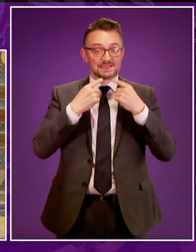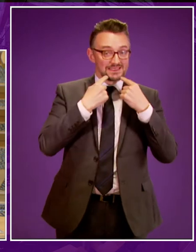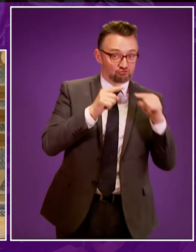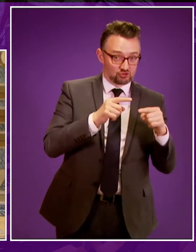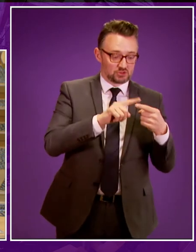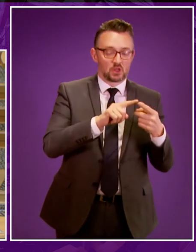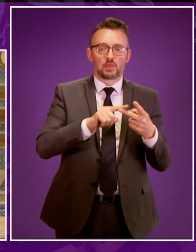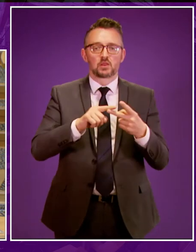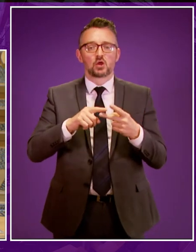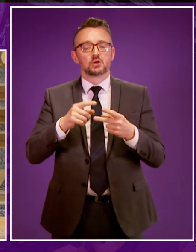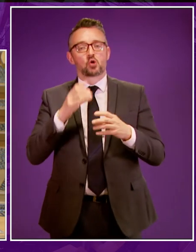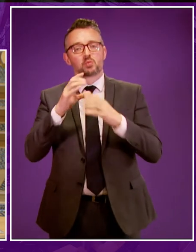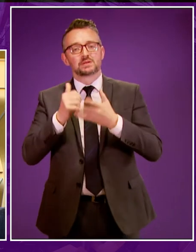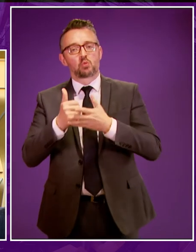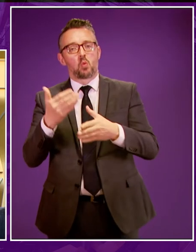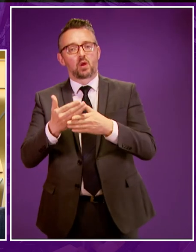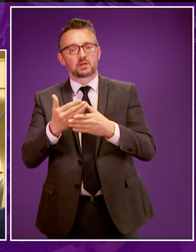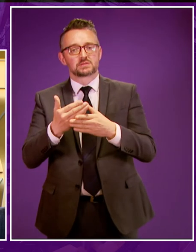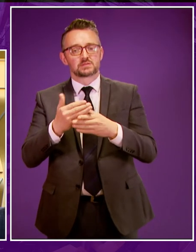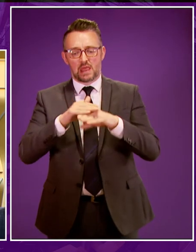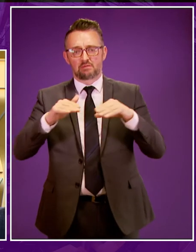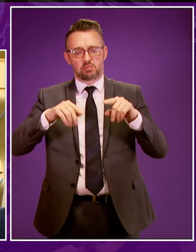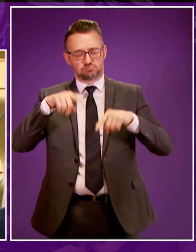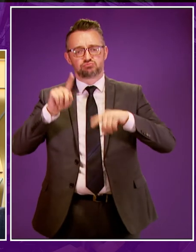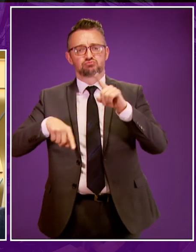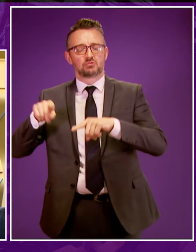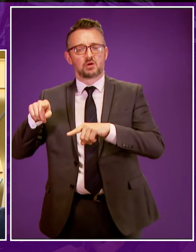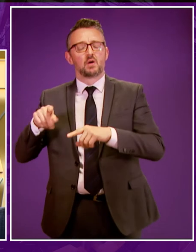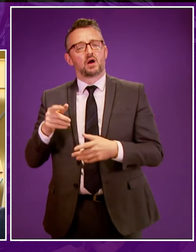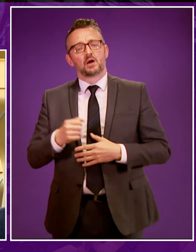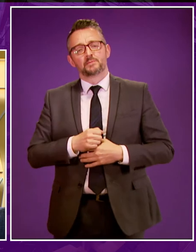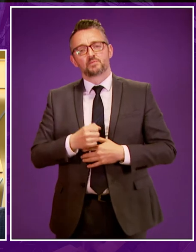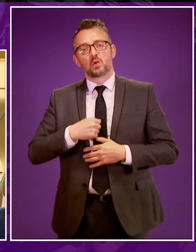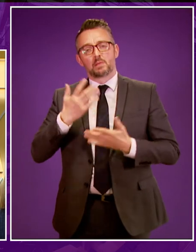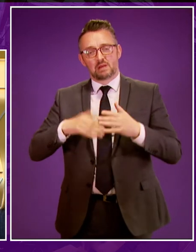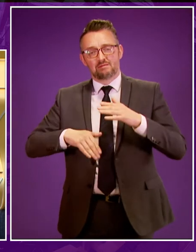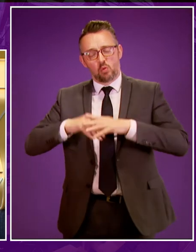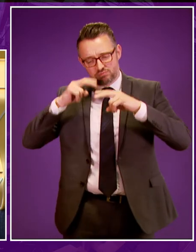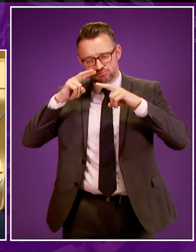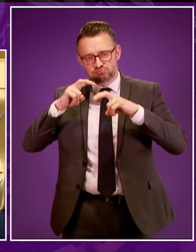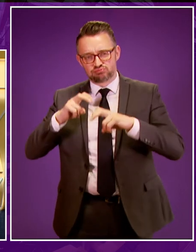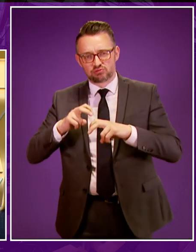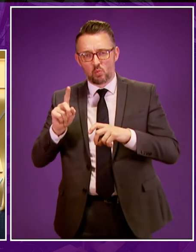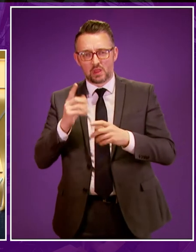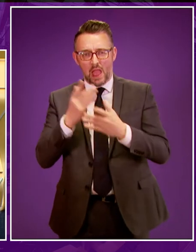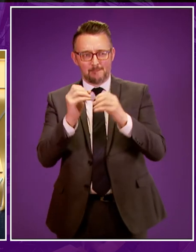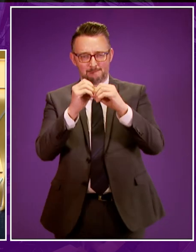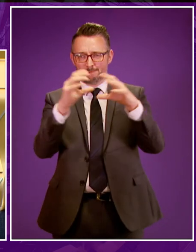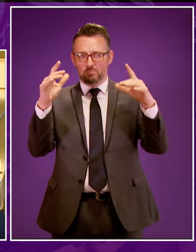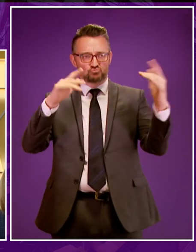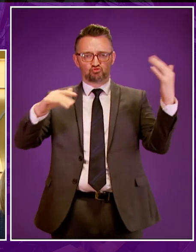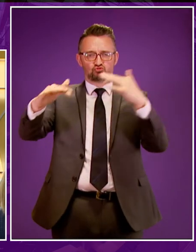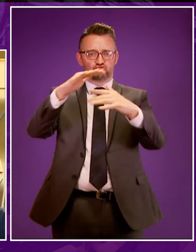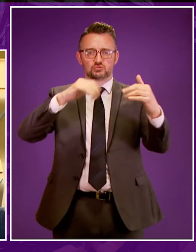communication support workers. What this is about is about us undertaking I think a more comprehensive analysis of what the actual picture is out